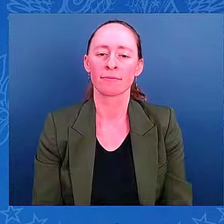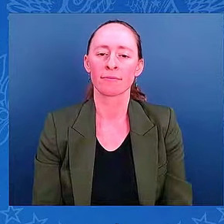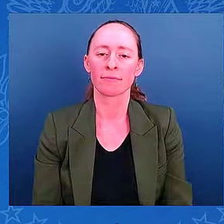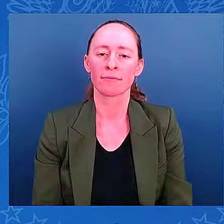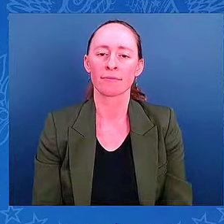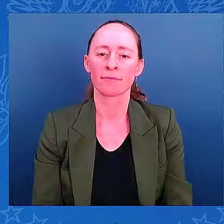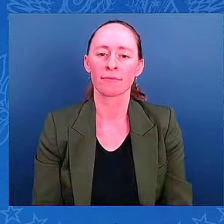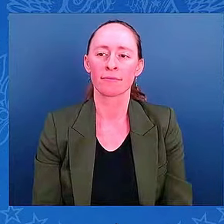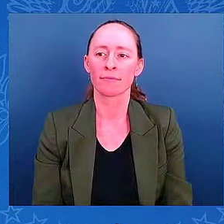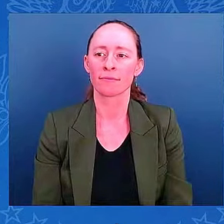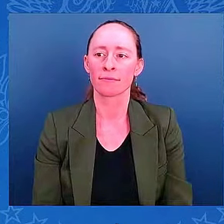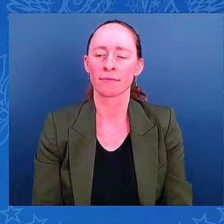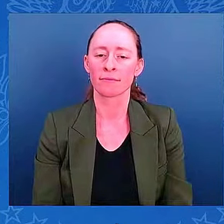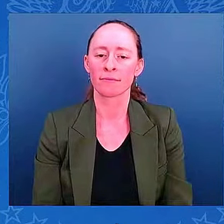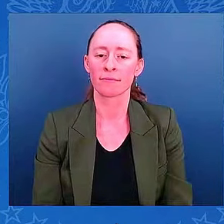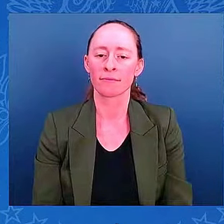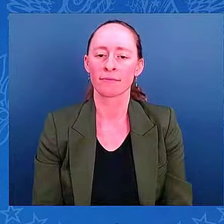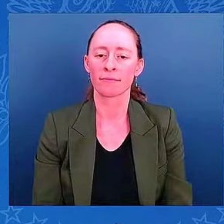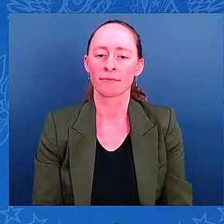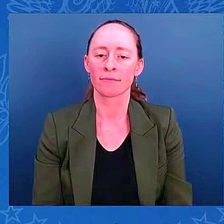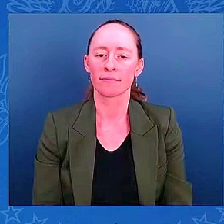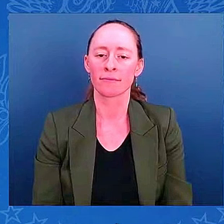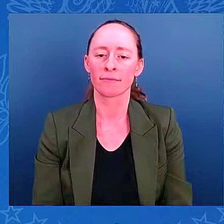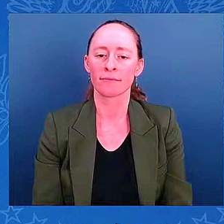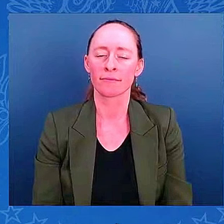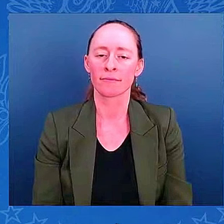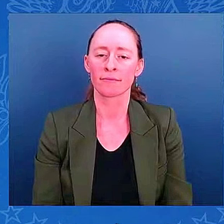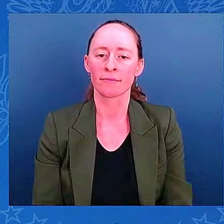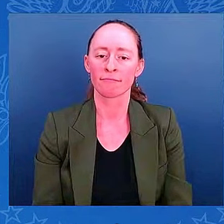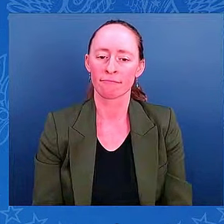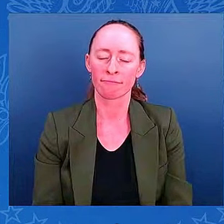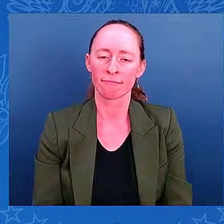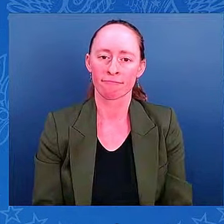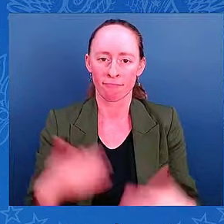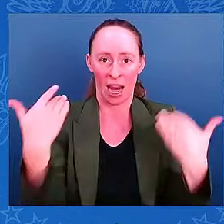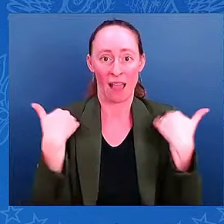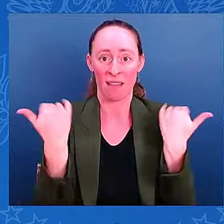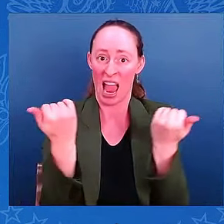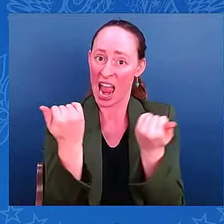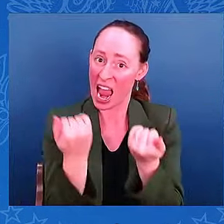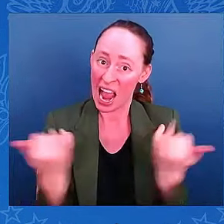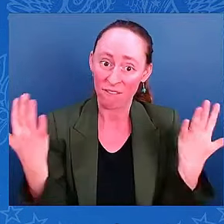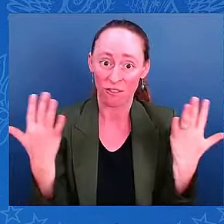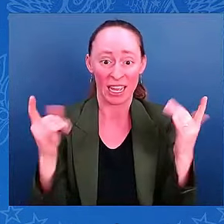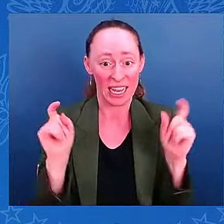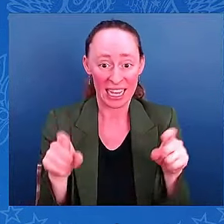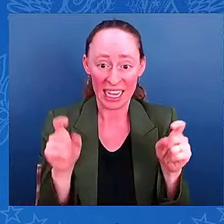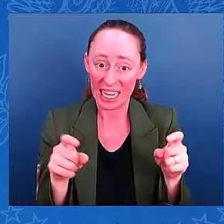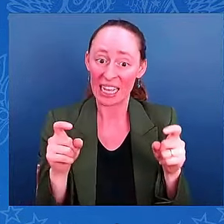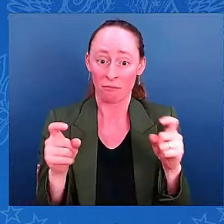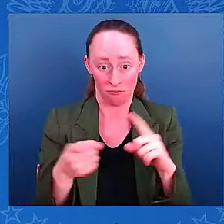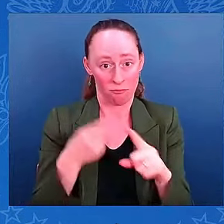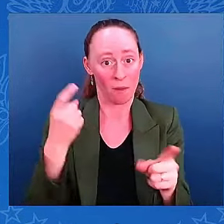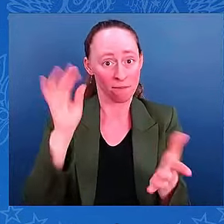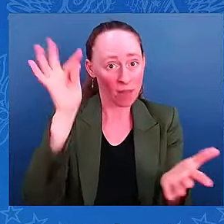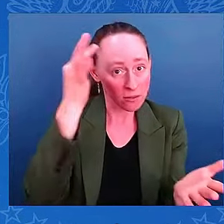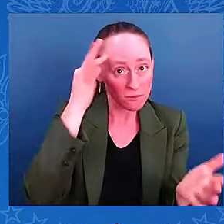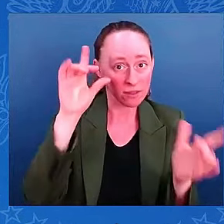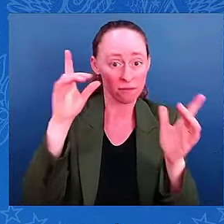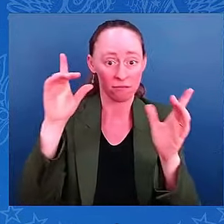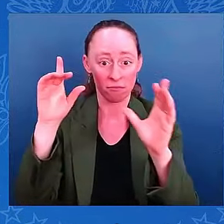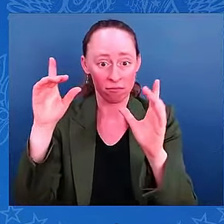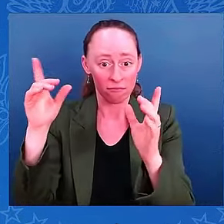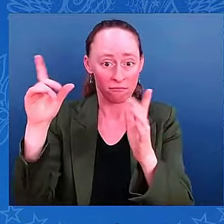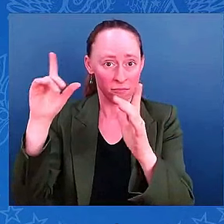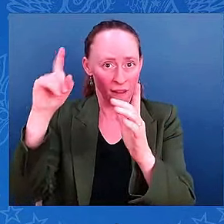Do you have anything in need from all the federal departments and the agencies in support of this response? Is there